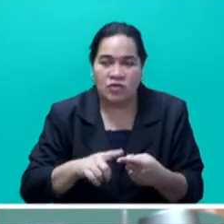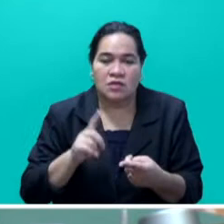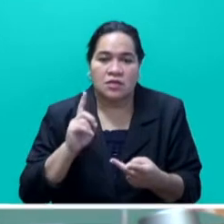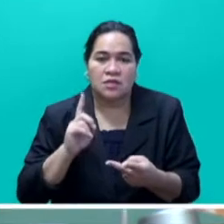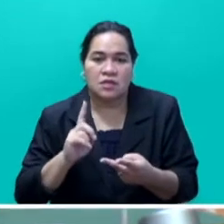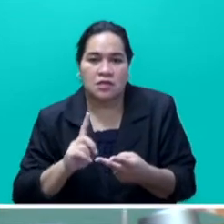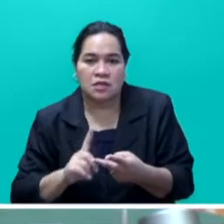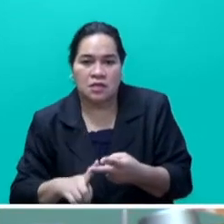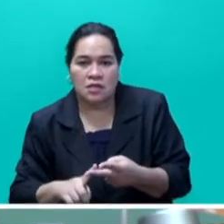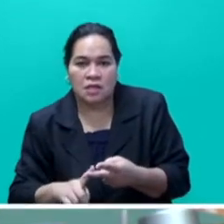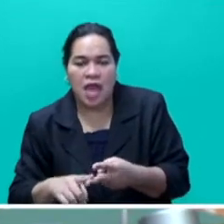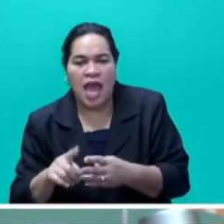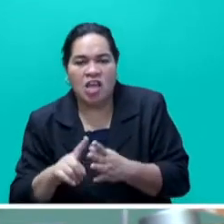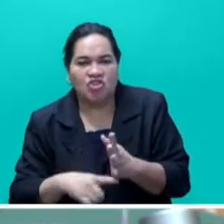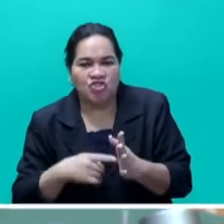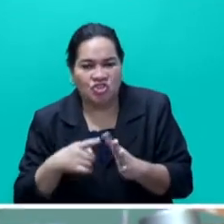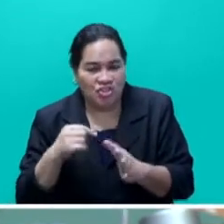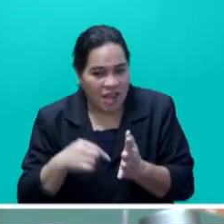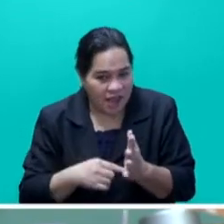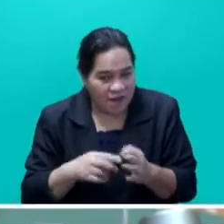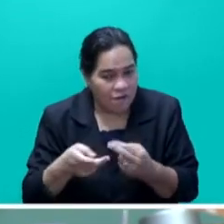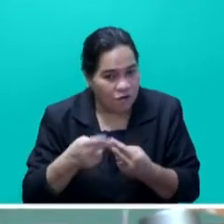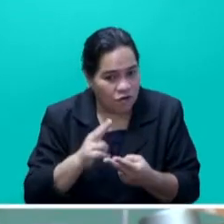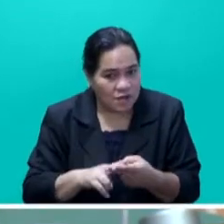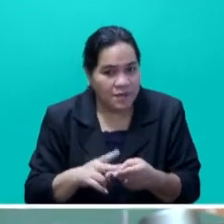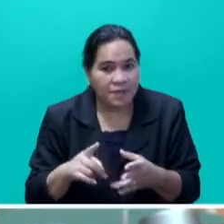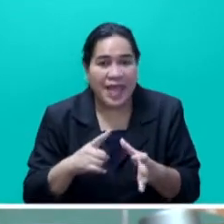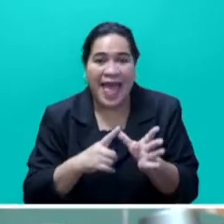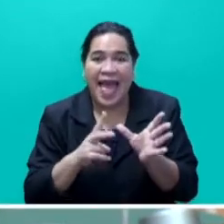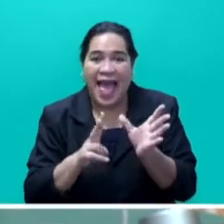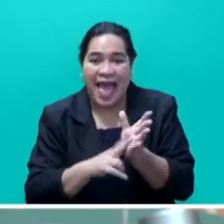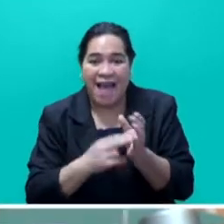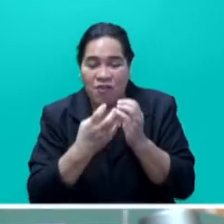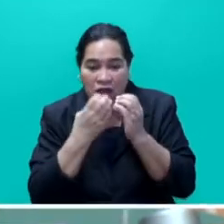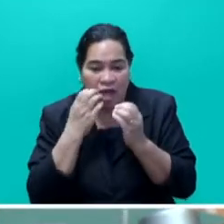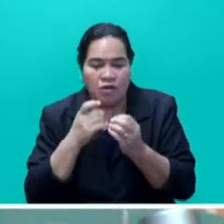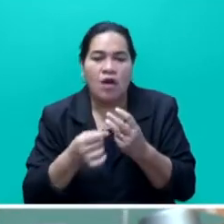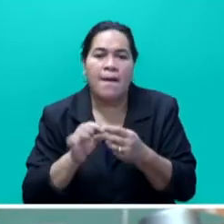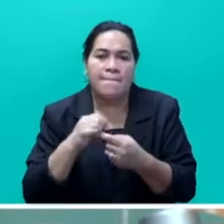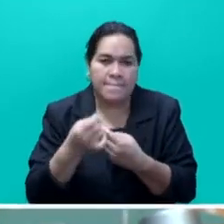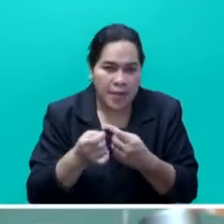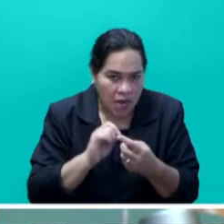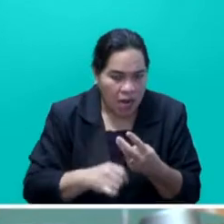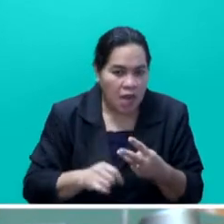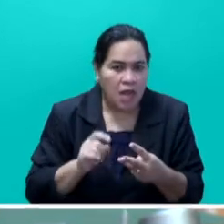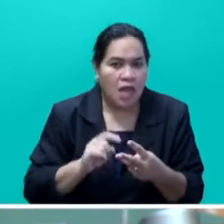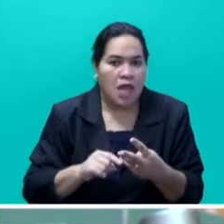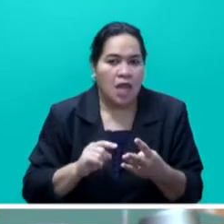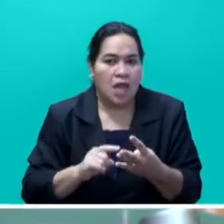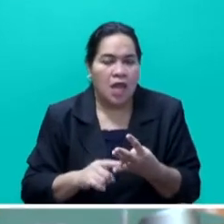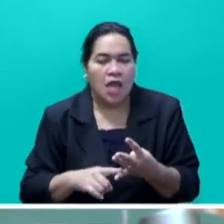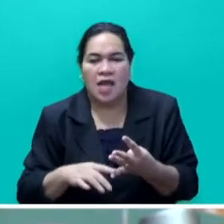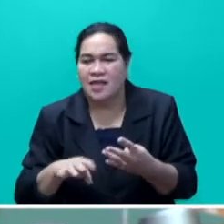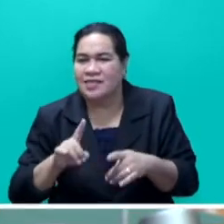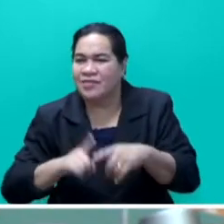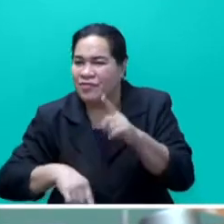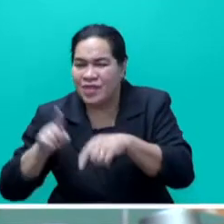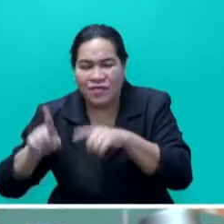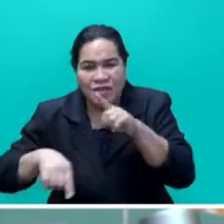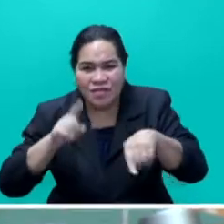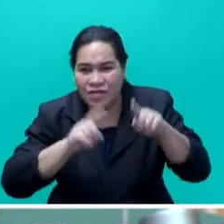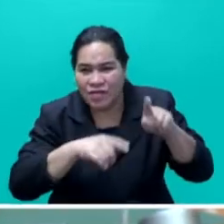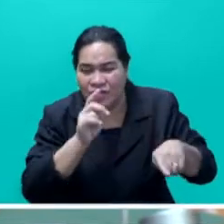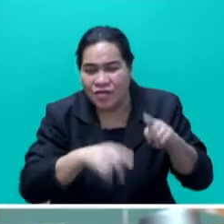orchards, one avocado orchard orchard, one banana orchard, one citrus, one mangosteen, one rambutan,